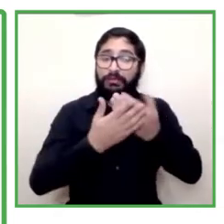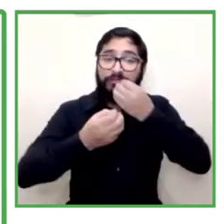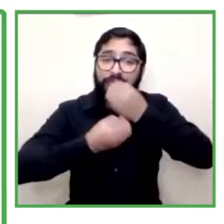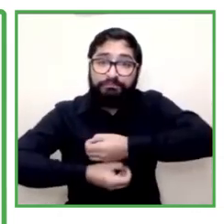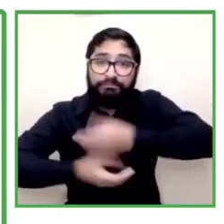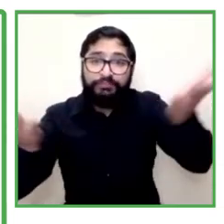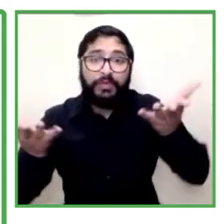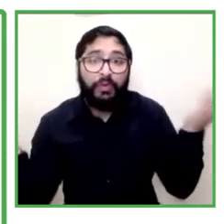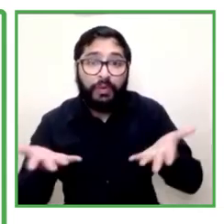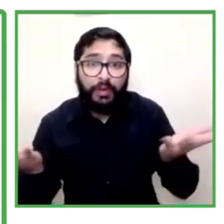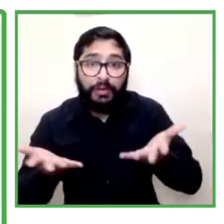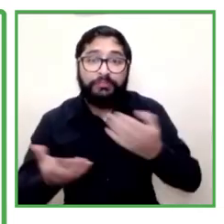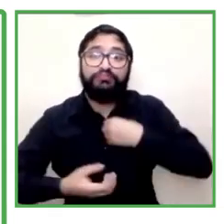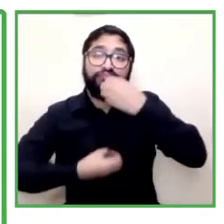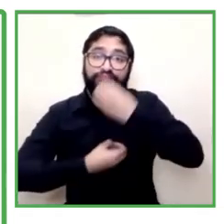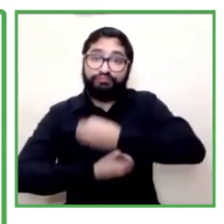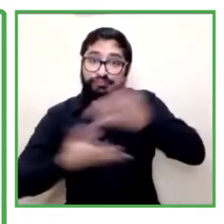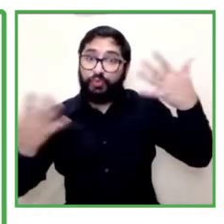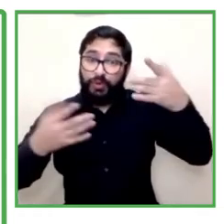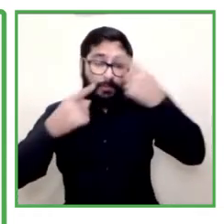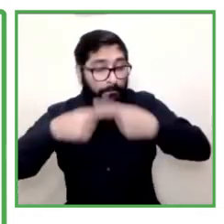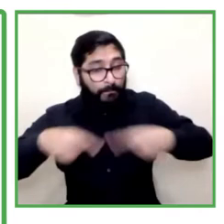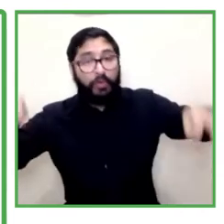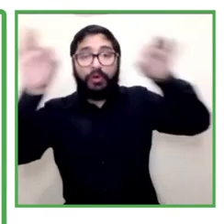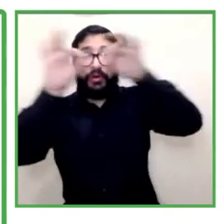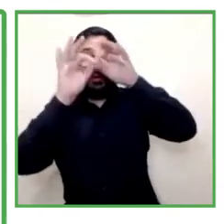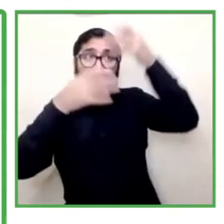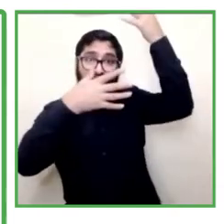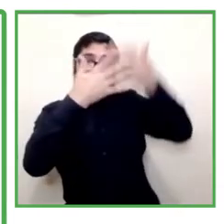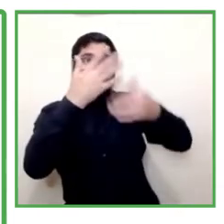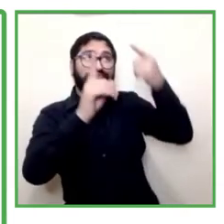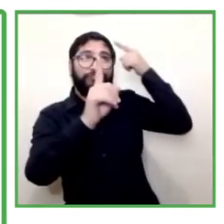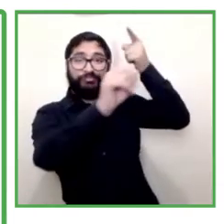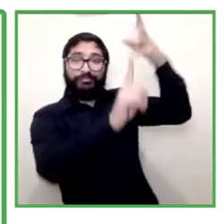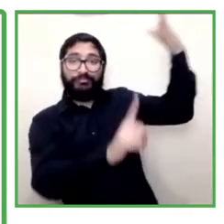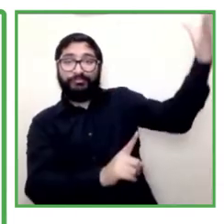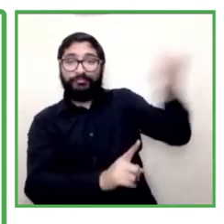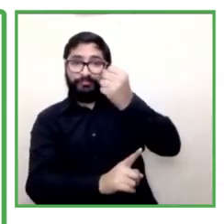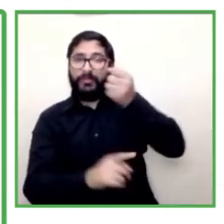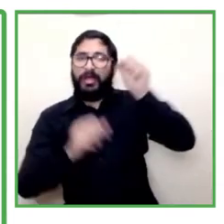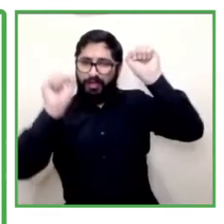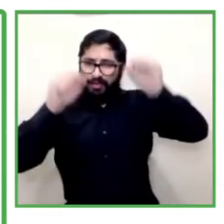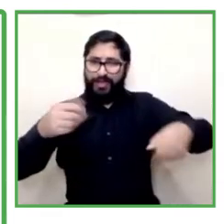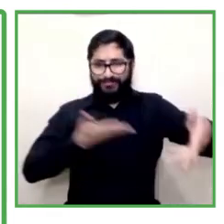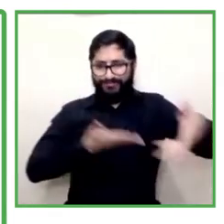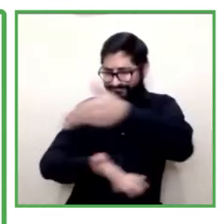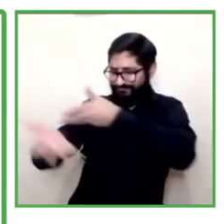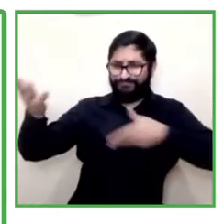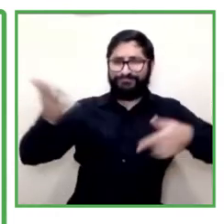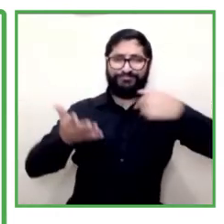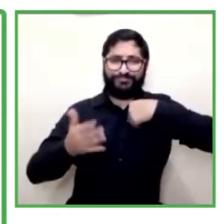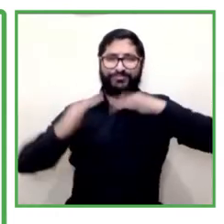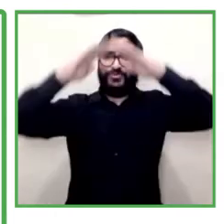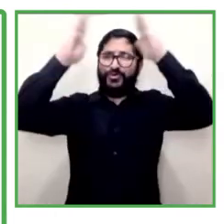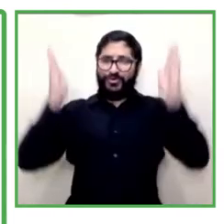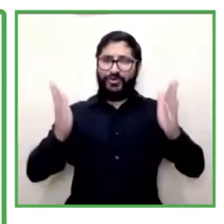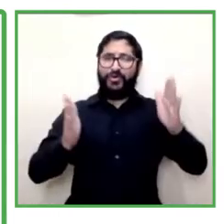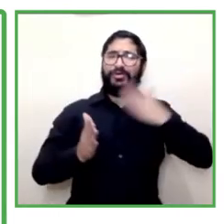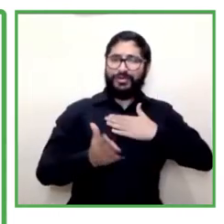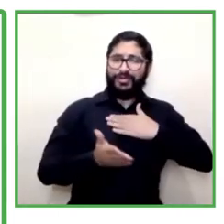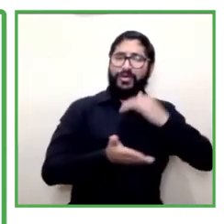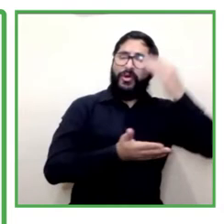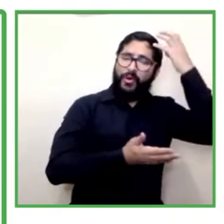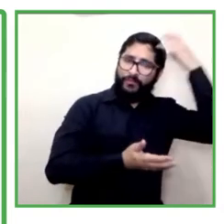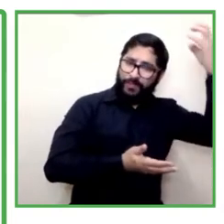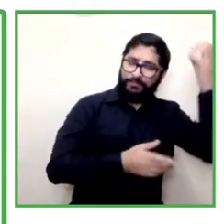announcing these challenges that we have and that collaboratively we've faced